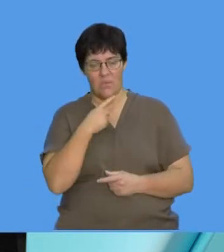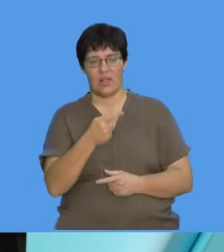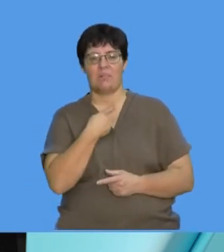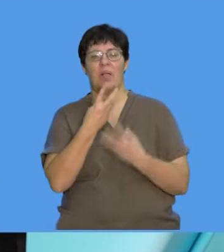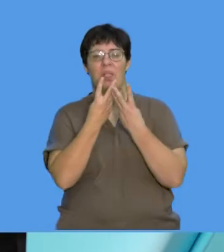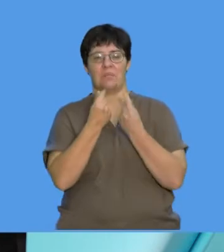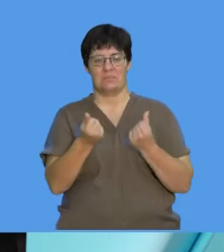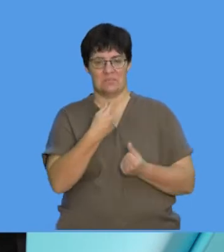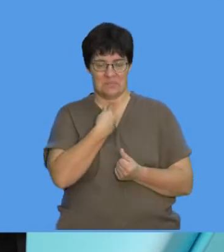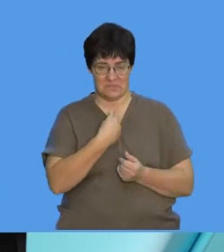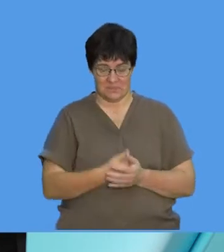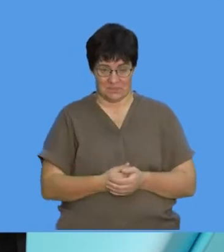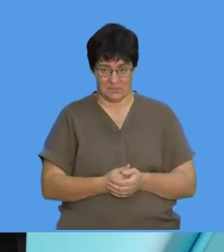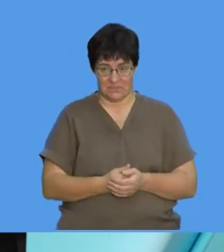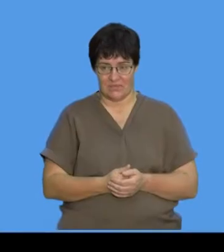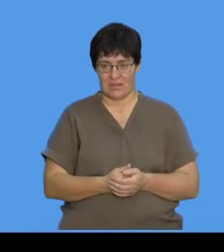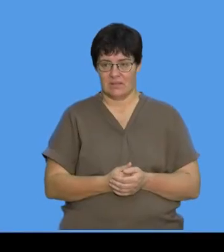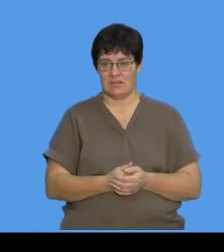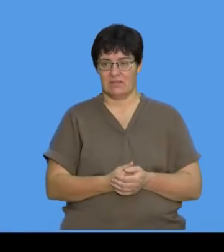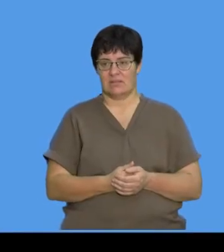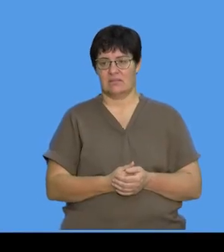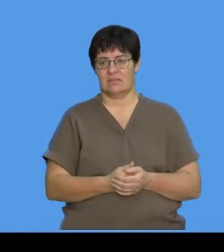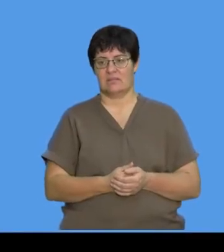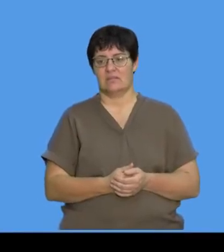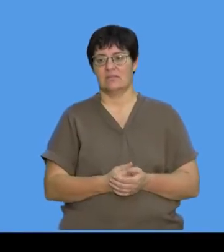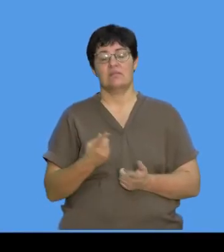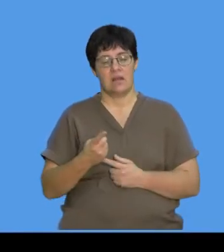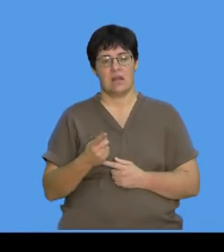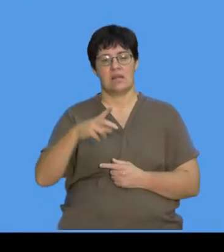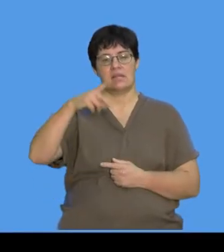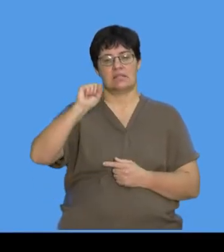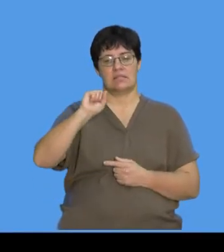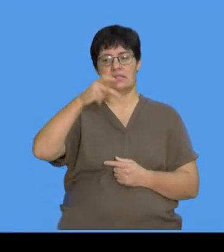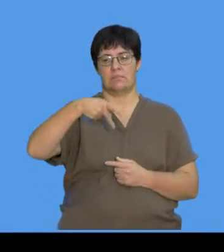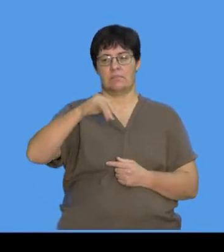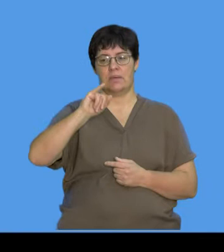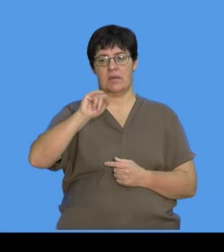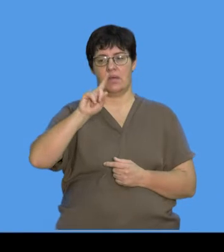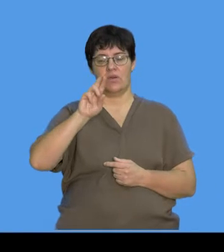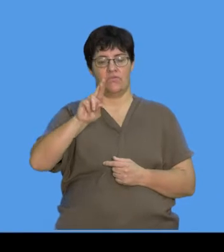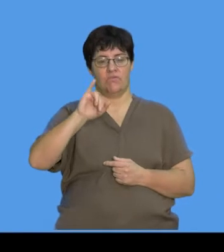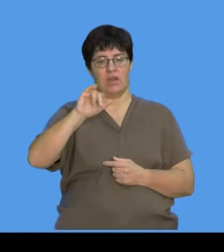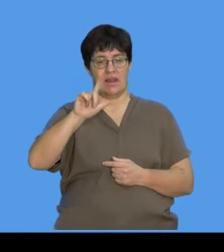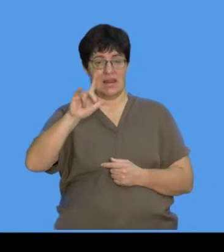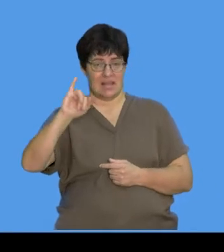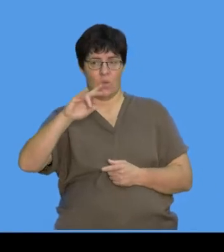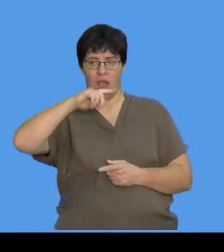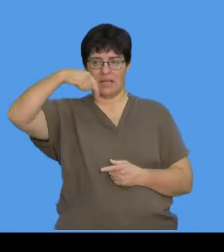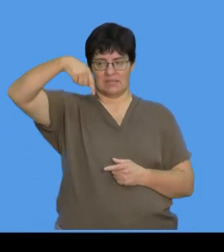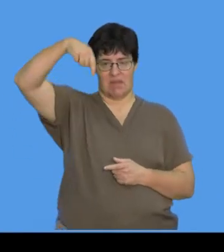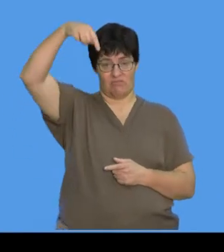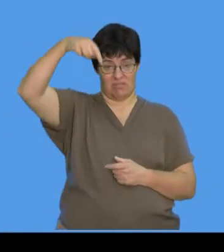That will help you with that. And the very last one over here is a spirally, a spiral.